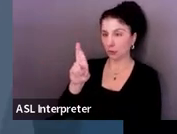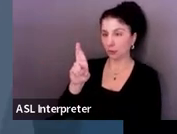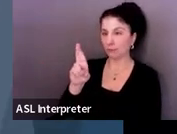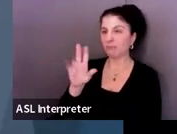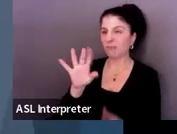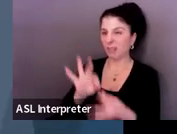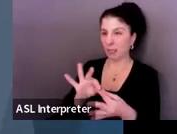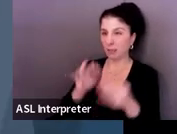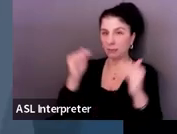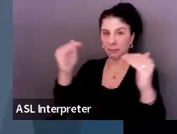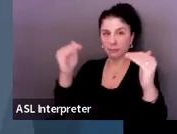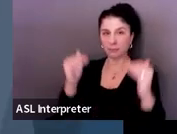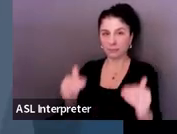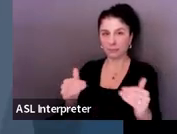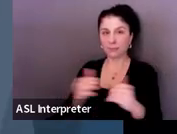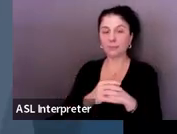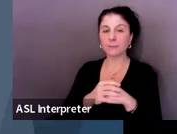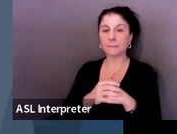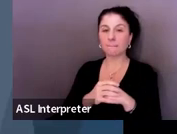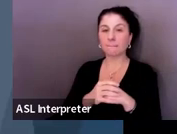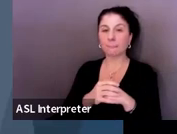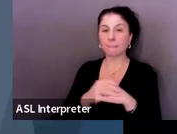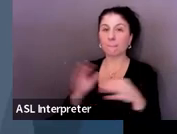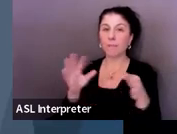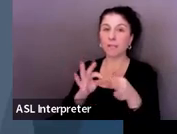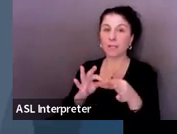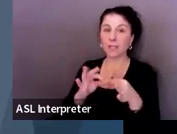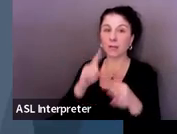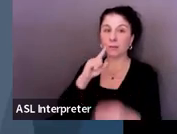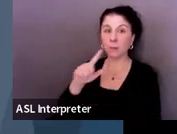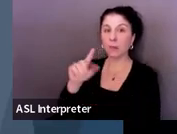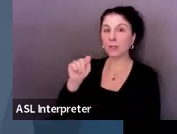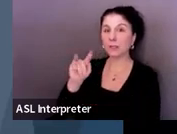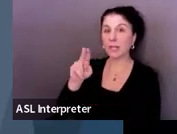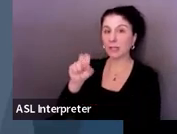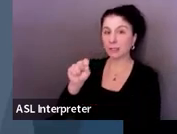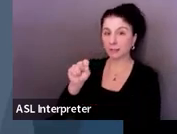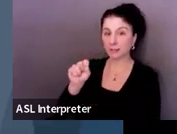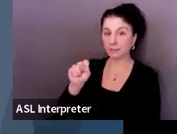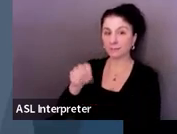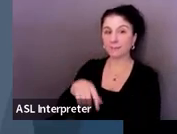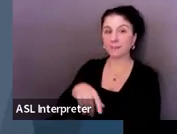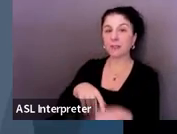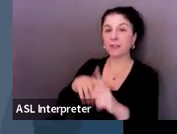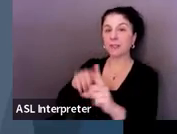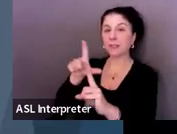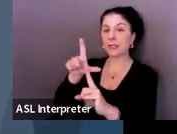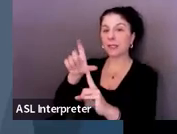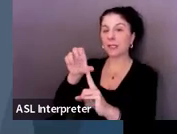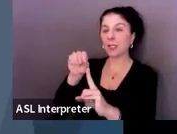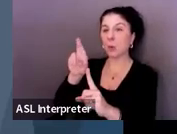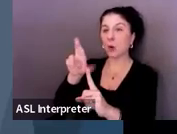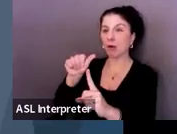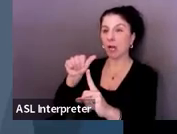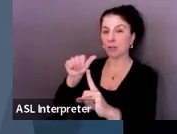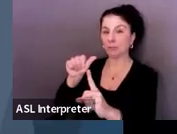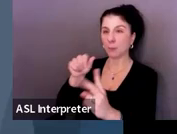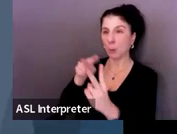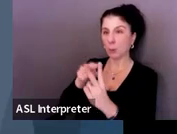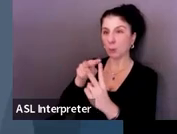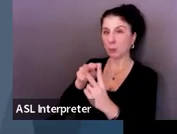We also have that link to Titus and Leora. They are the eligibility to 22